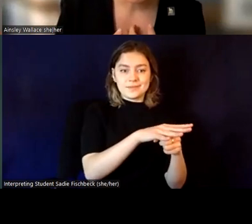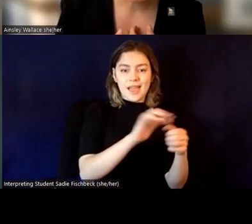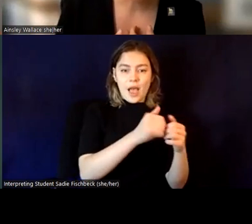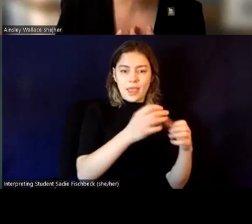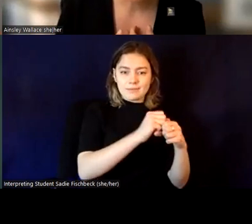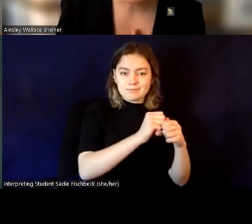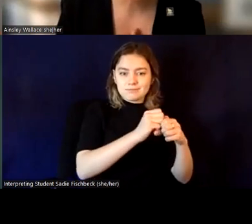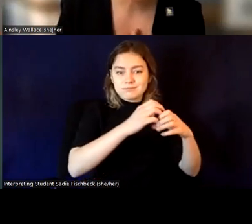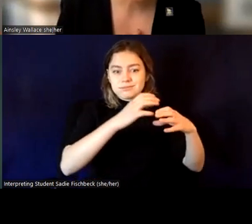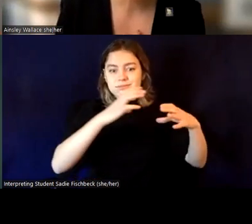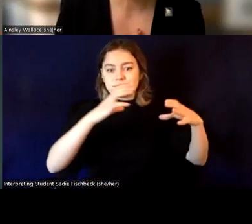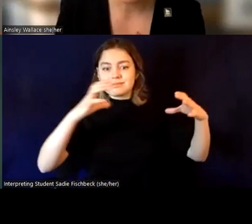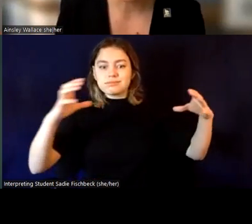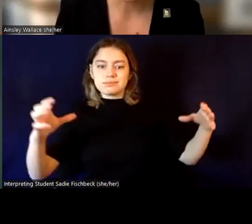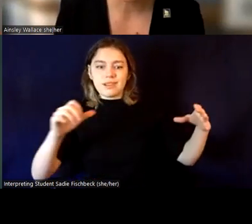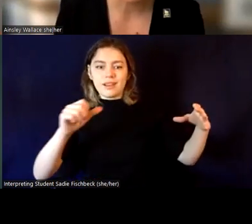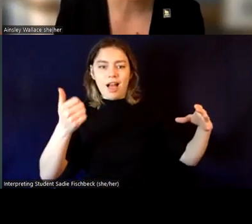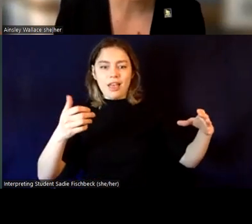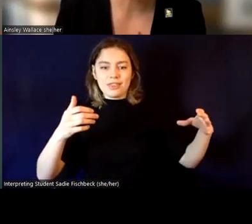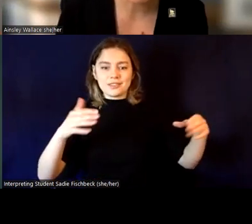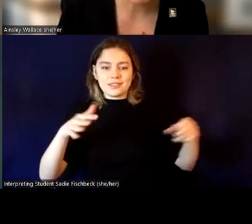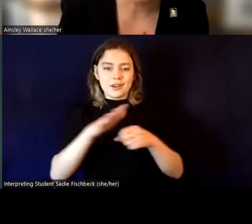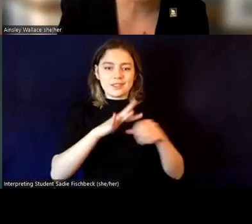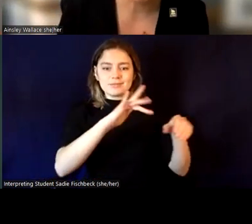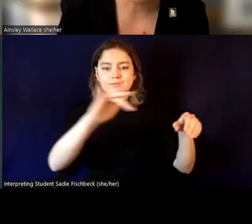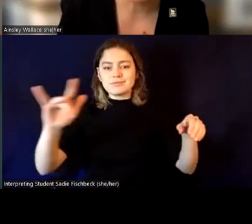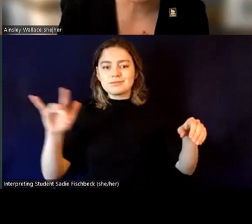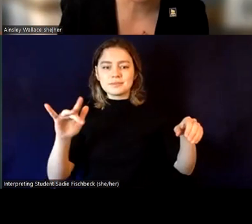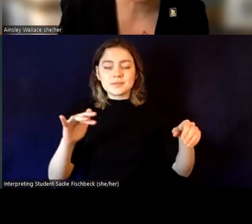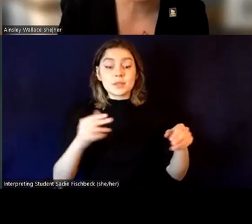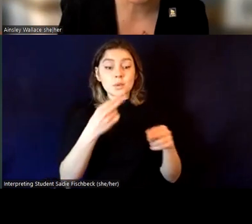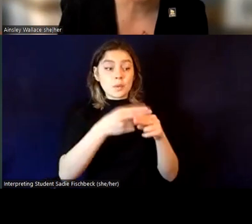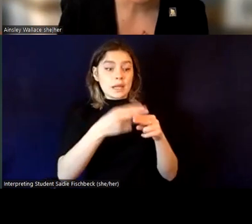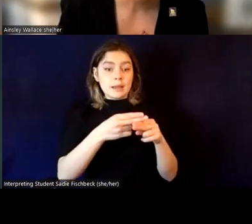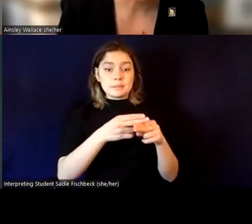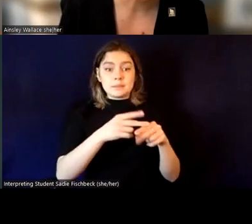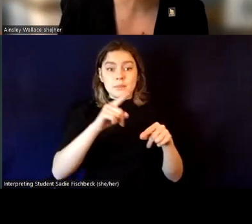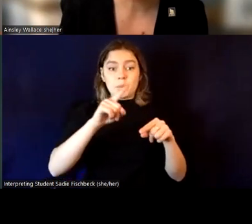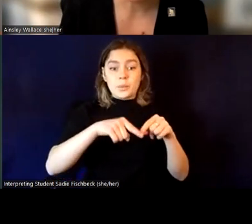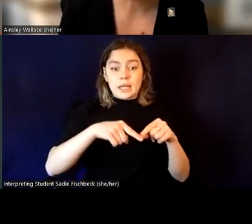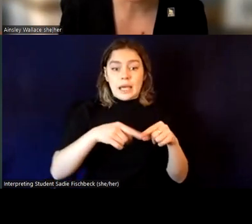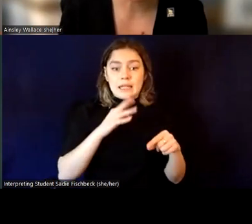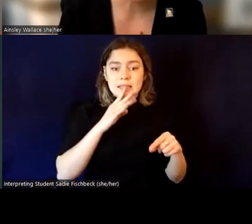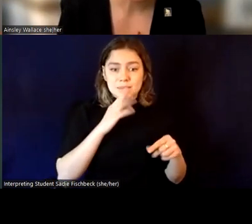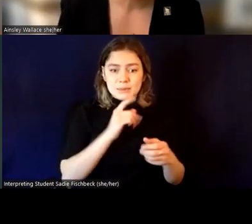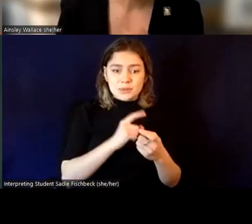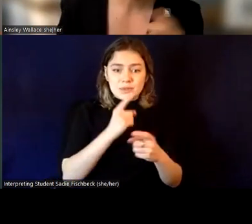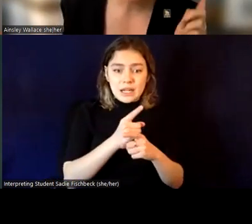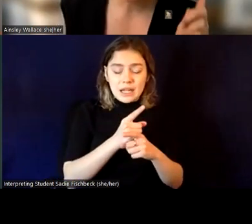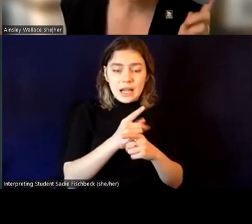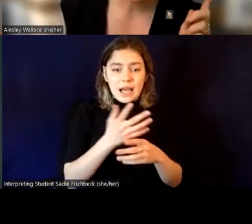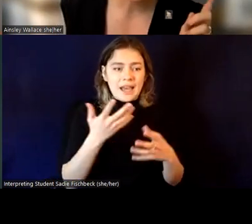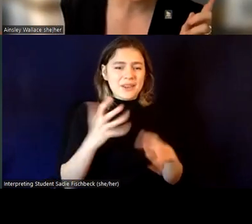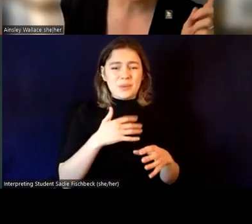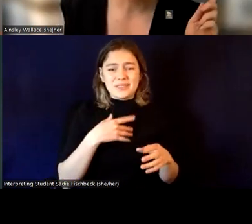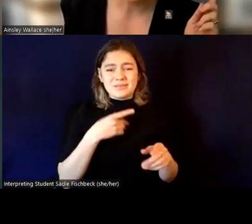um, names that we can't pronounce or that we're not sure of, but we don't want to, um, be disrespectful. And so, Sarah,